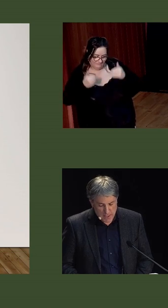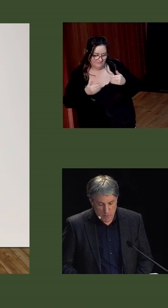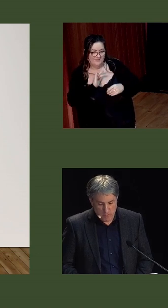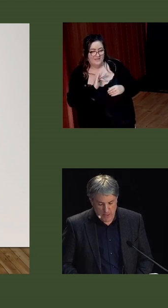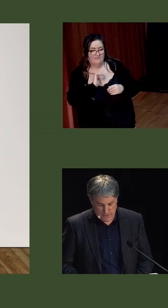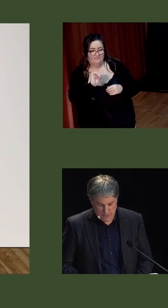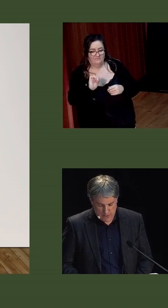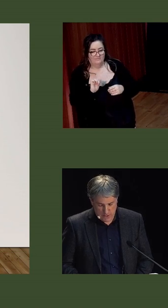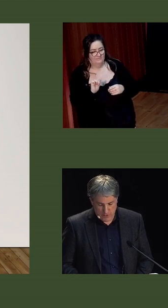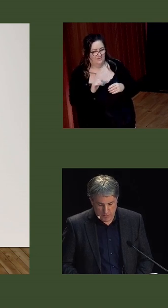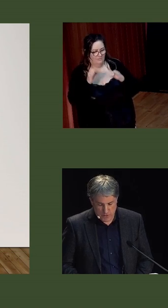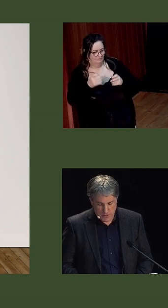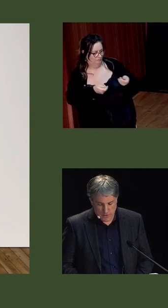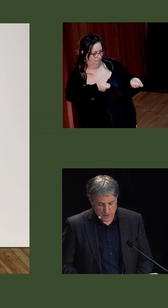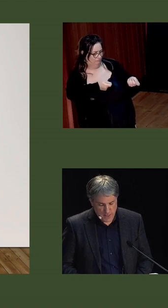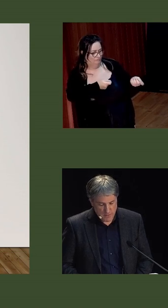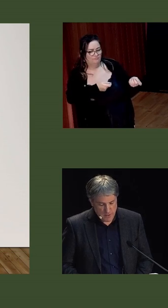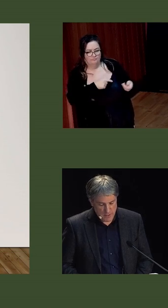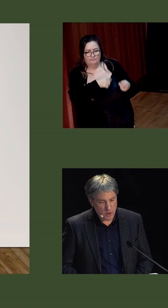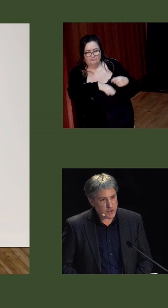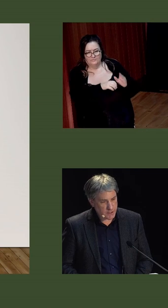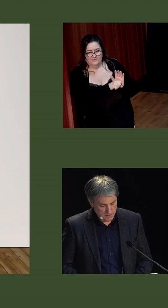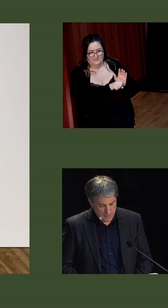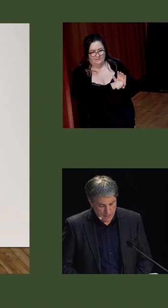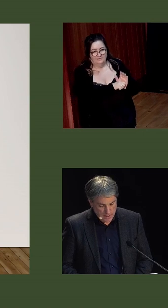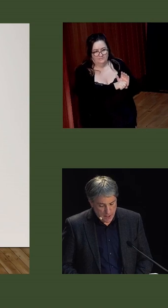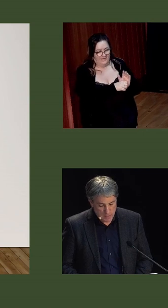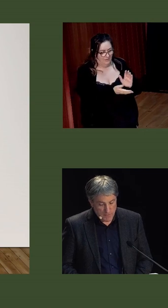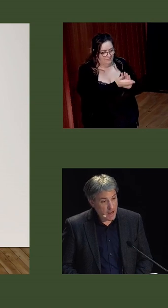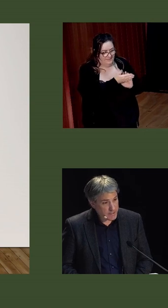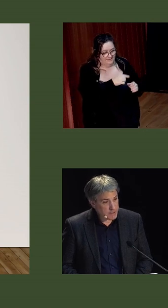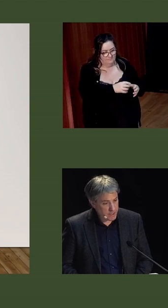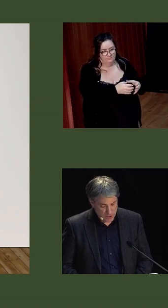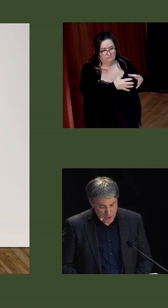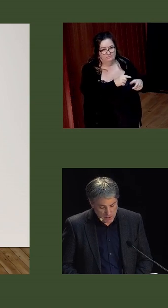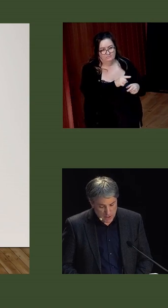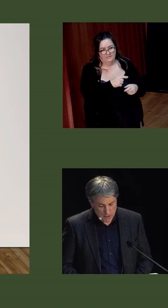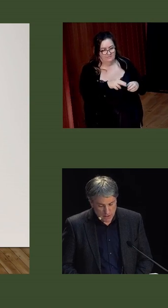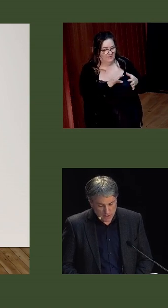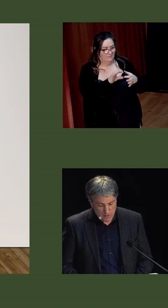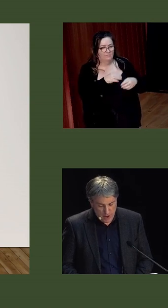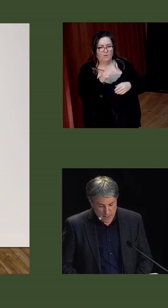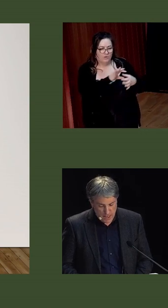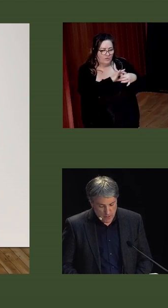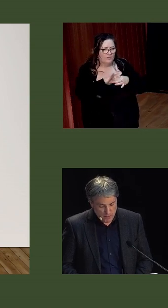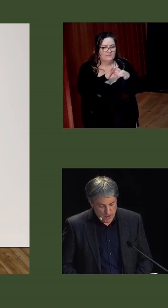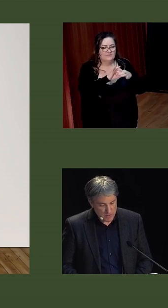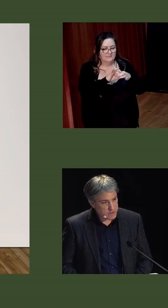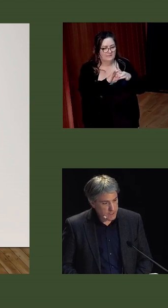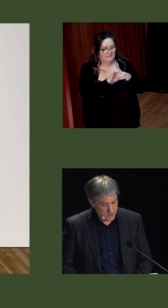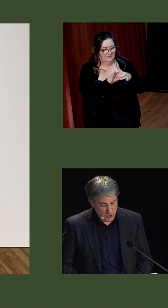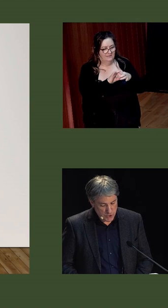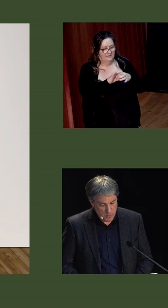was uniquely well placed to contribute to the state building project in terms of enhancing national unity, providing